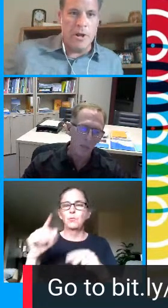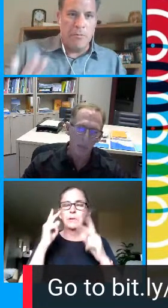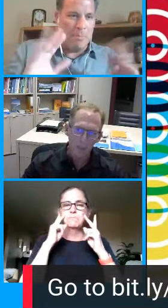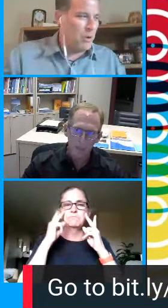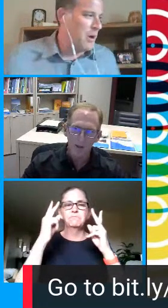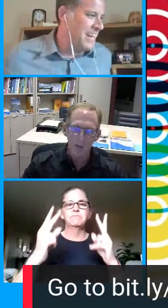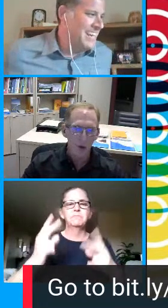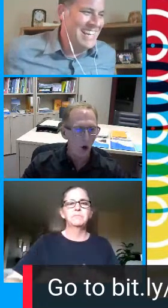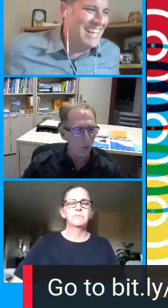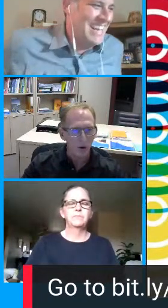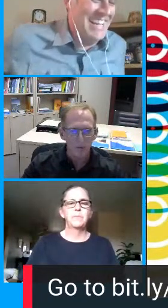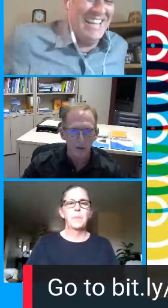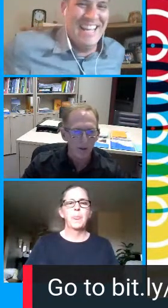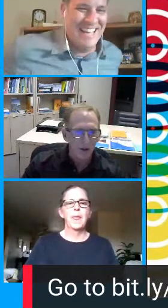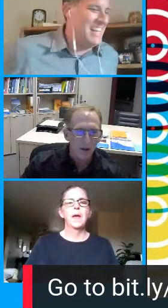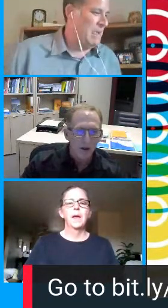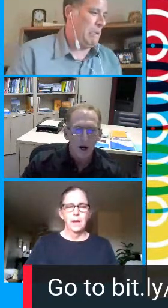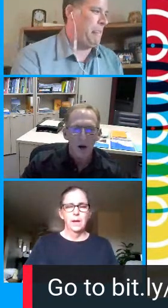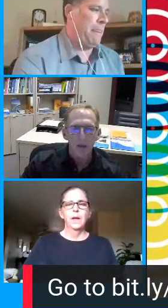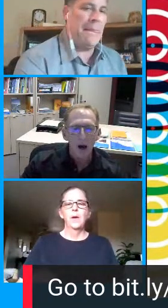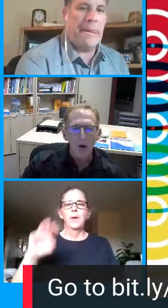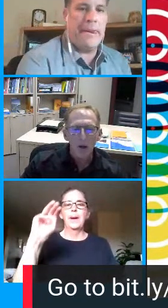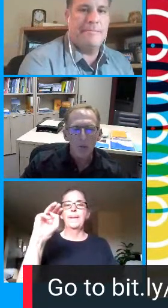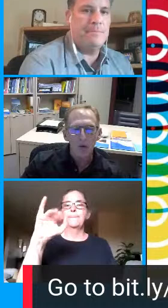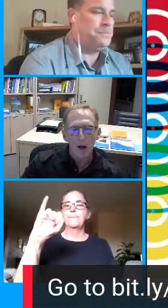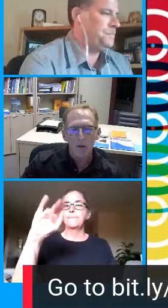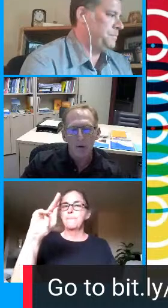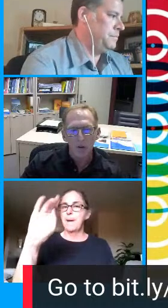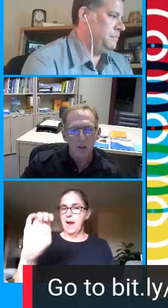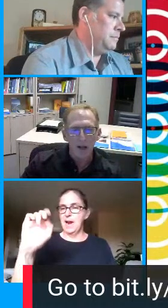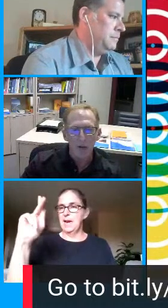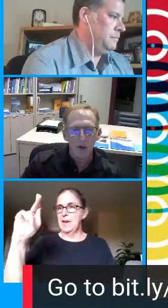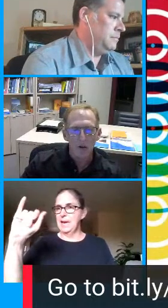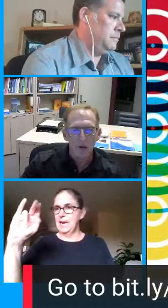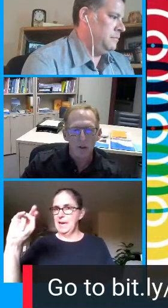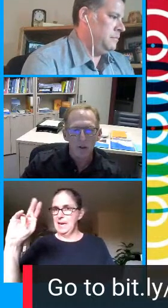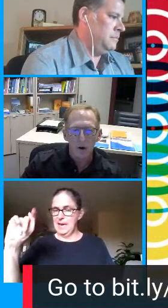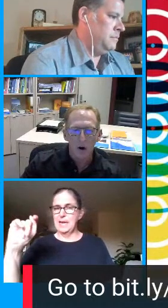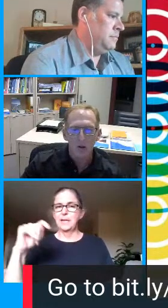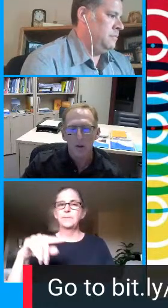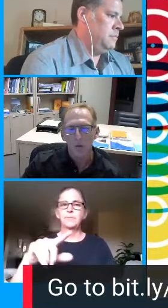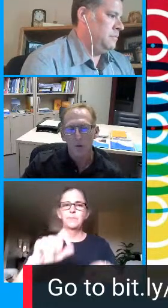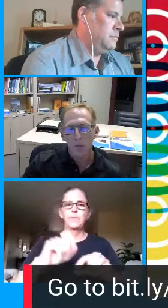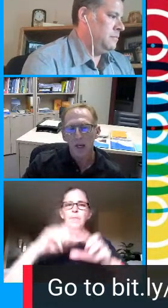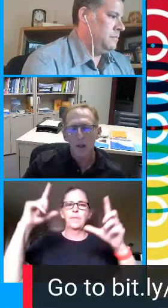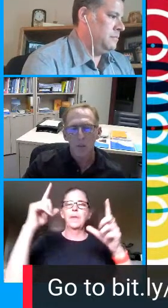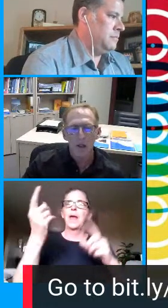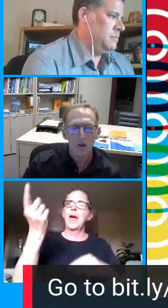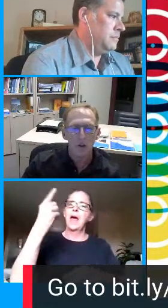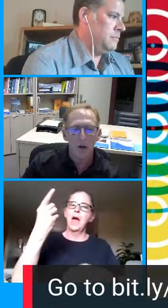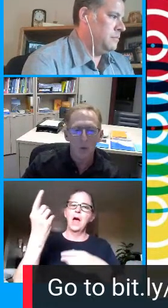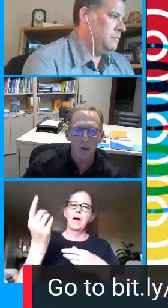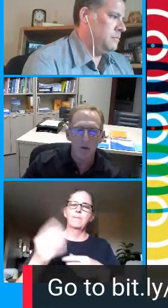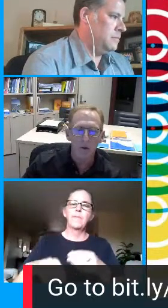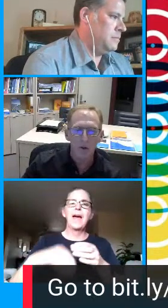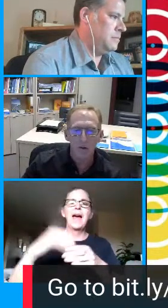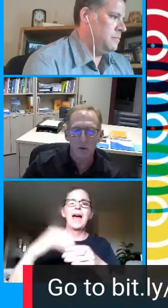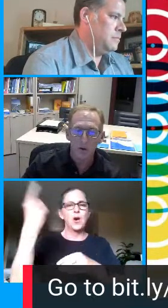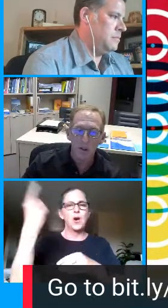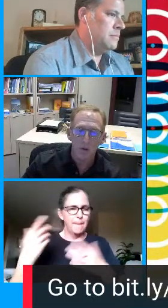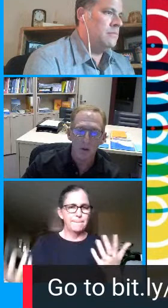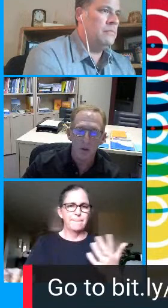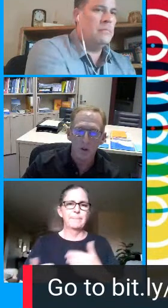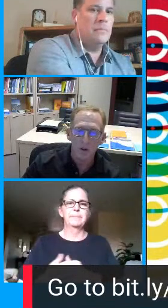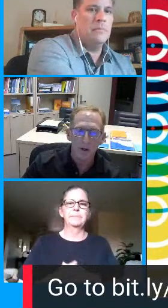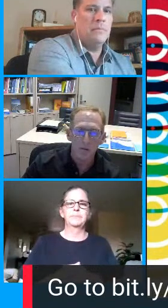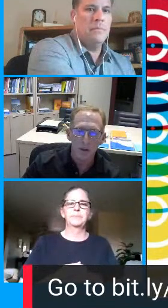sorry to interrupt go ahead oh perfect um the outcomes uh for tonight's session are you know to paint a picture of what distance